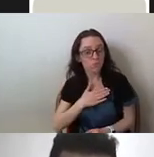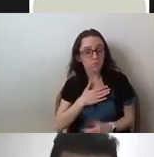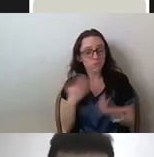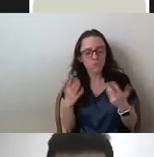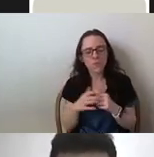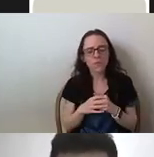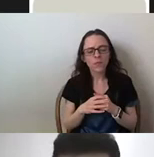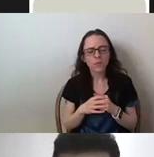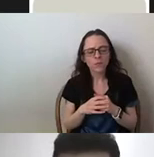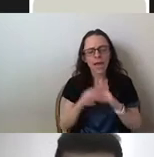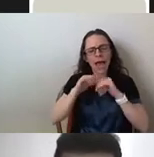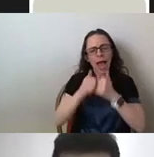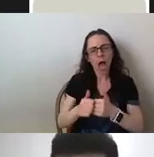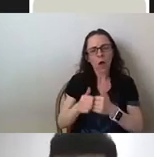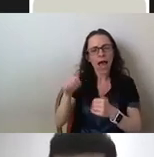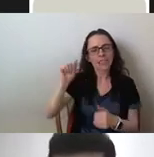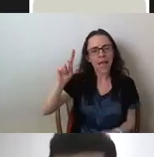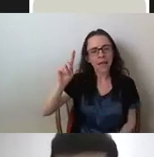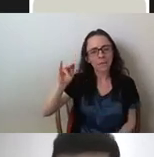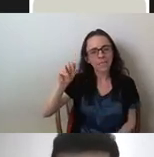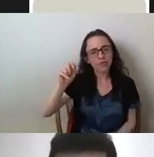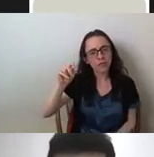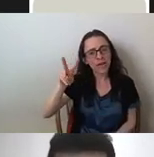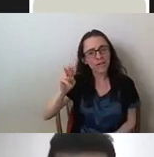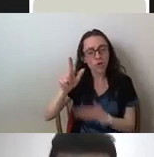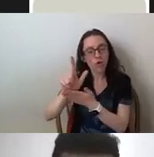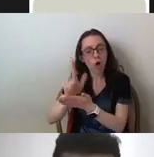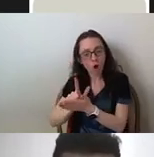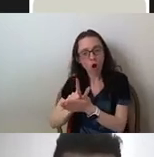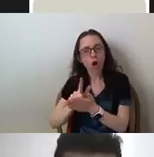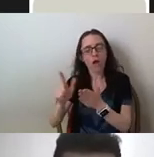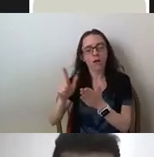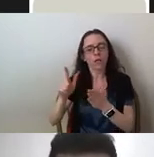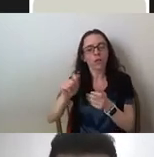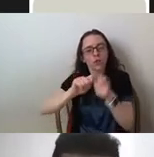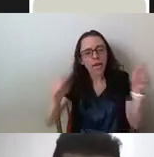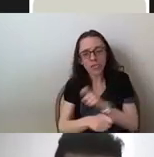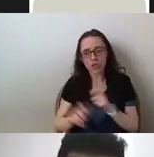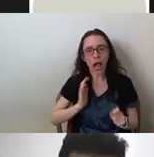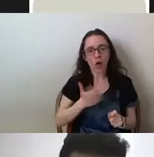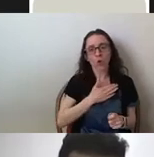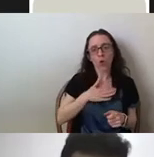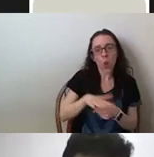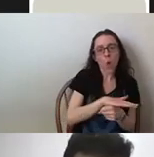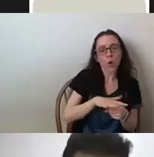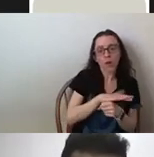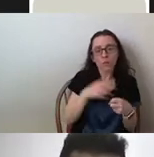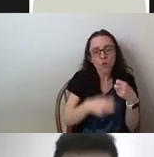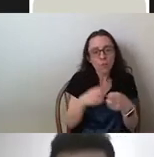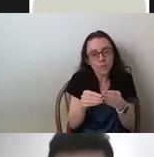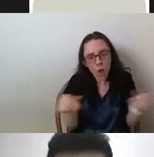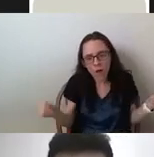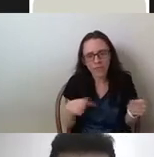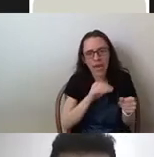to what extent has administrative law displaced local problem solving in our society? So the sort of thesis that I've